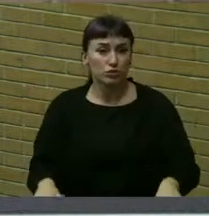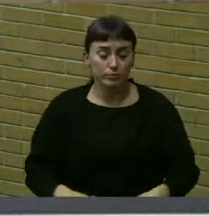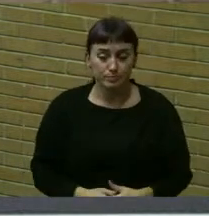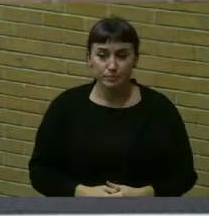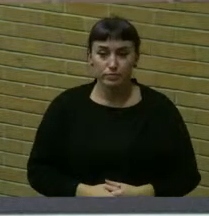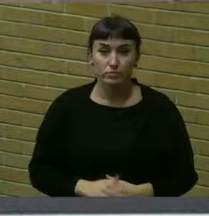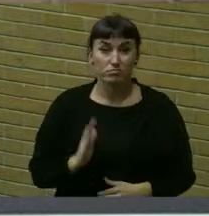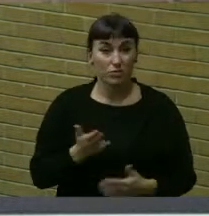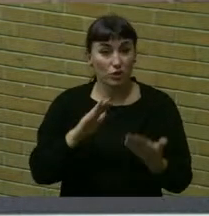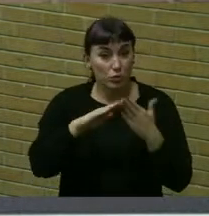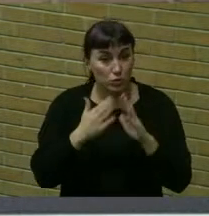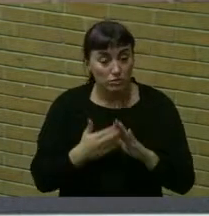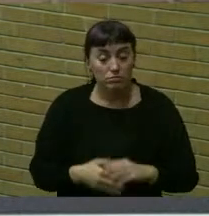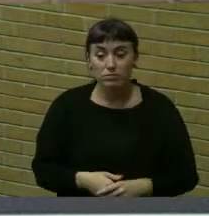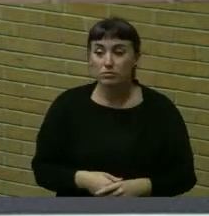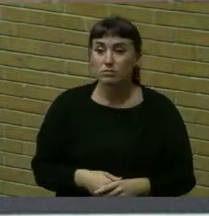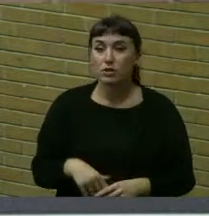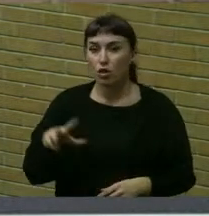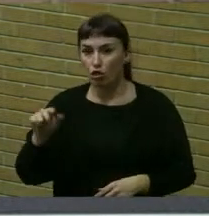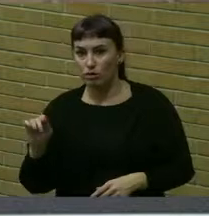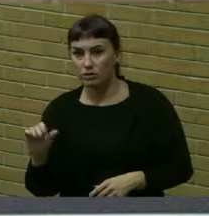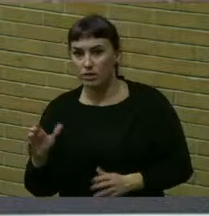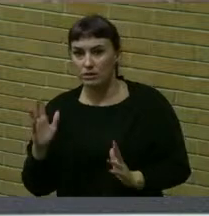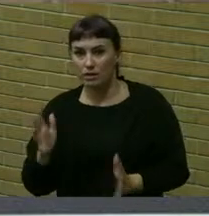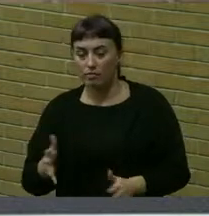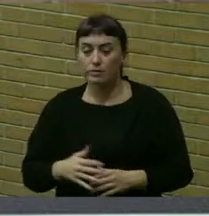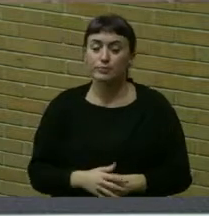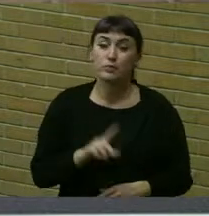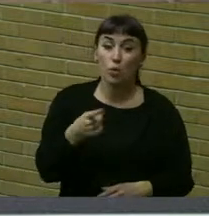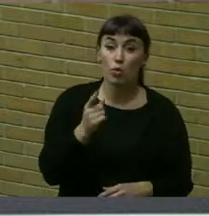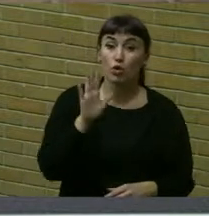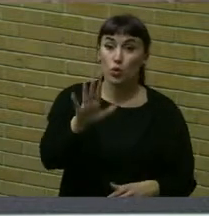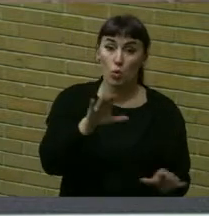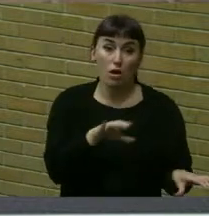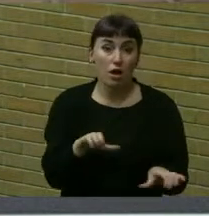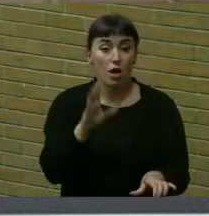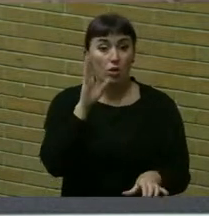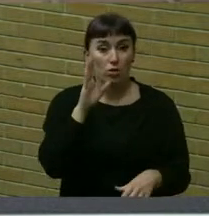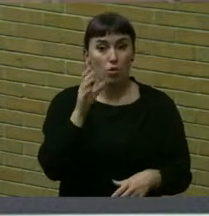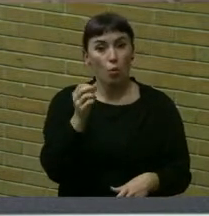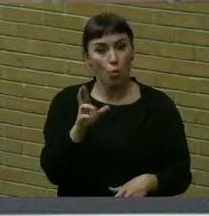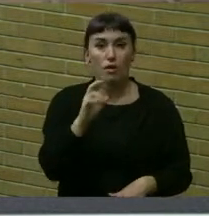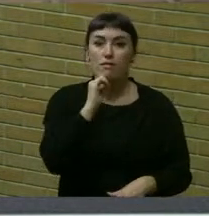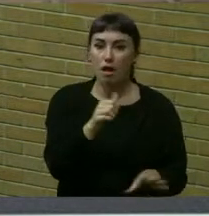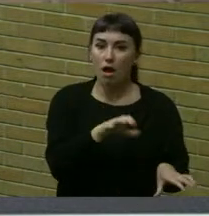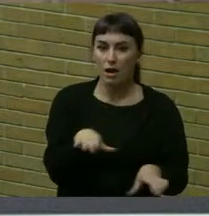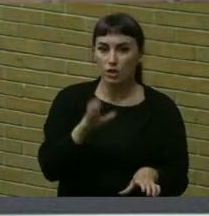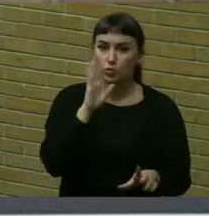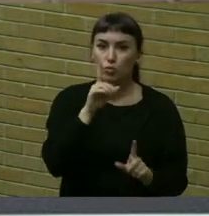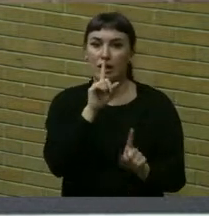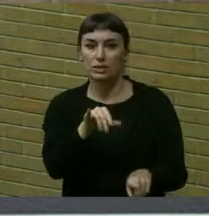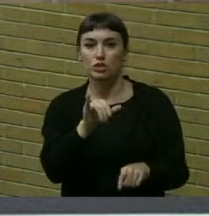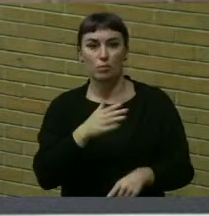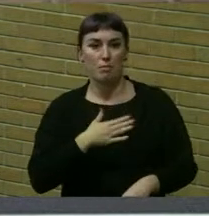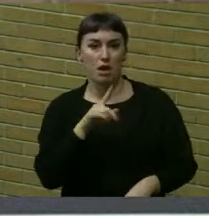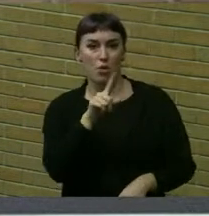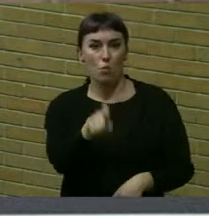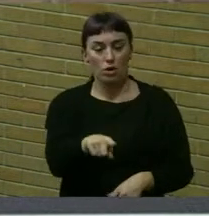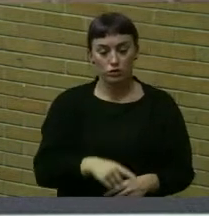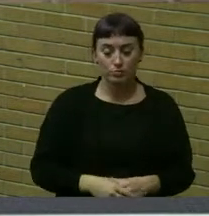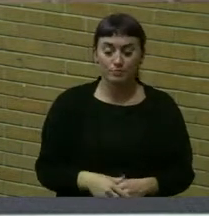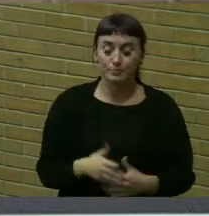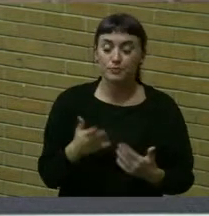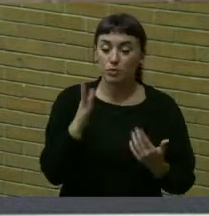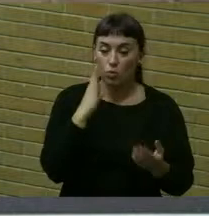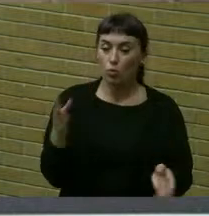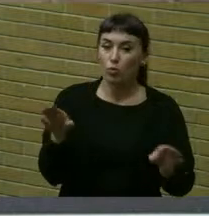in our community? Thirty seconds. Only your action or inaction will answer that question. And I just want to close